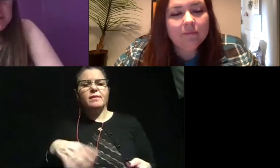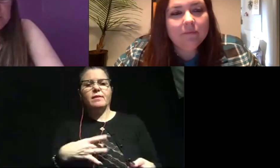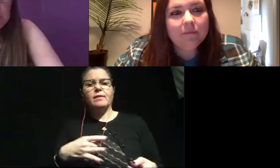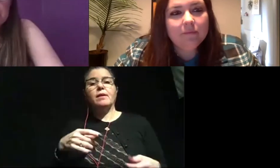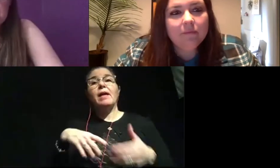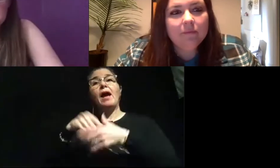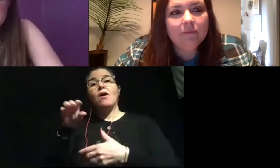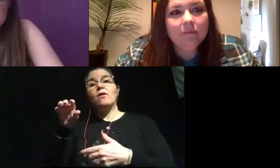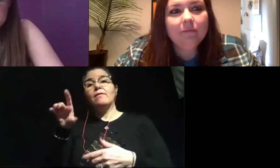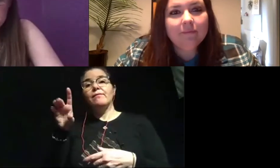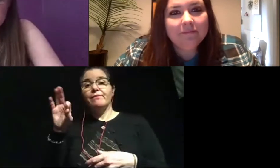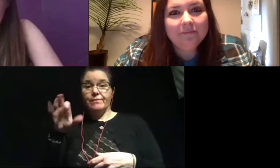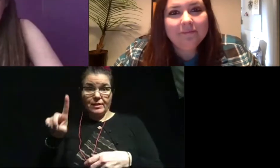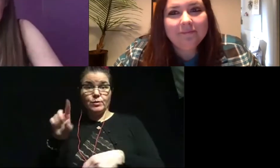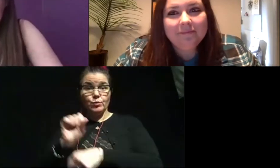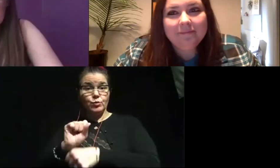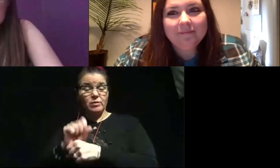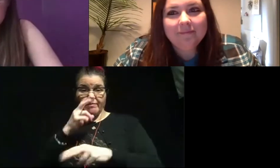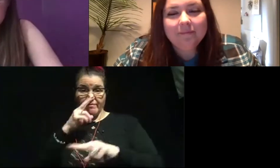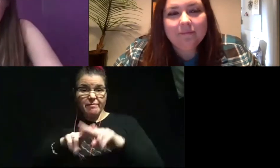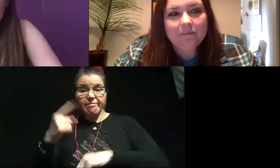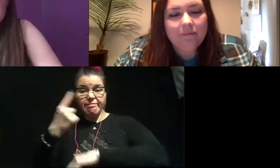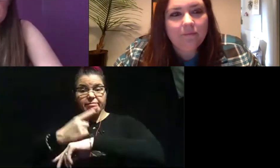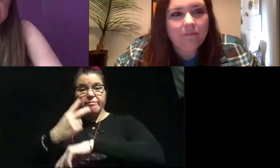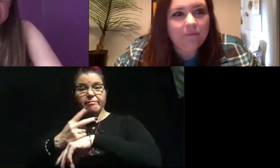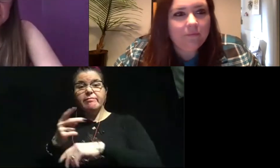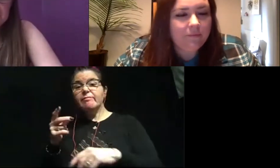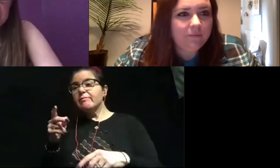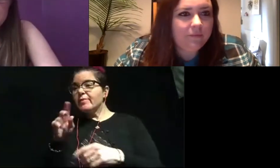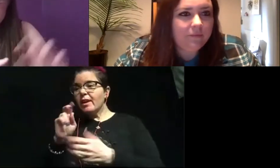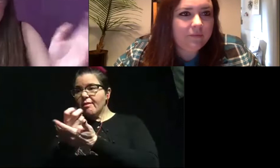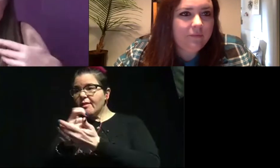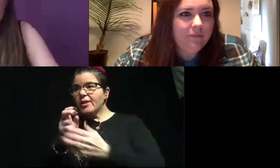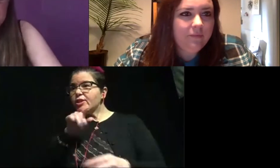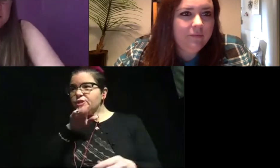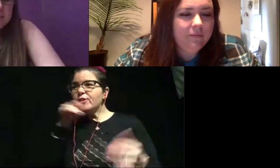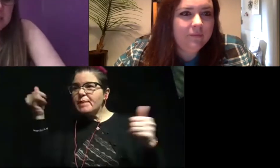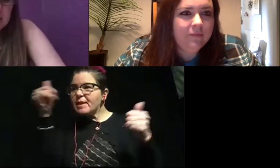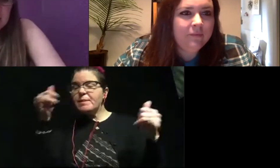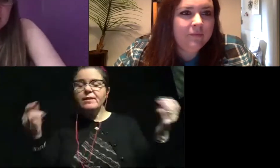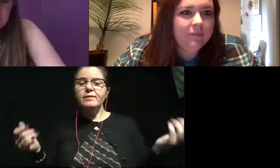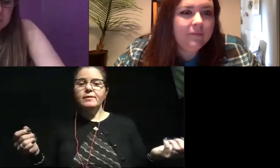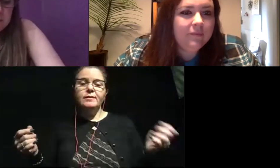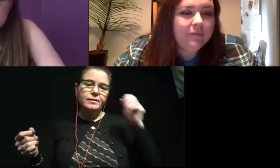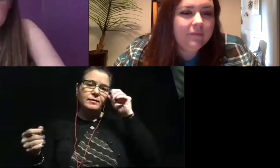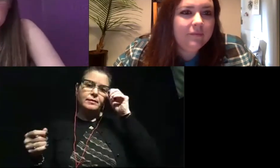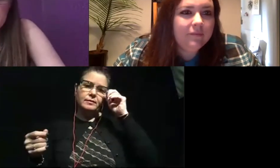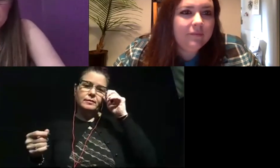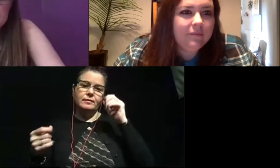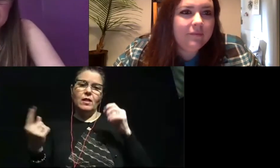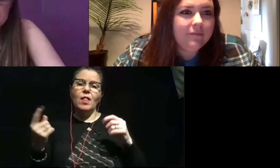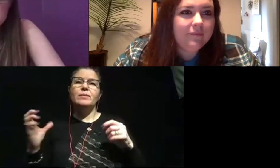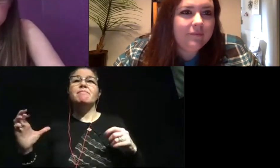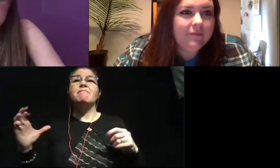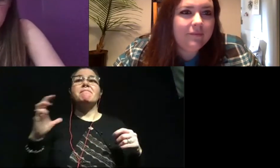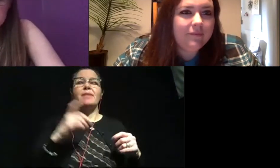out for field work is really fun. You can go out for a couple of days. get to roll around in the dirt and play. And, you know, it's always a pain when I get back